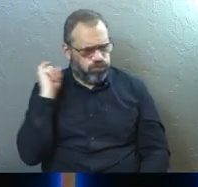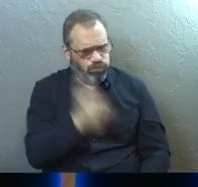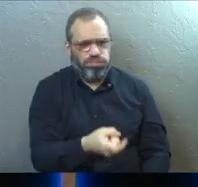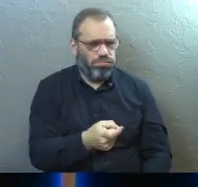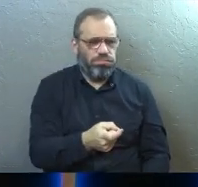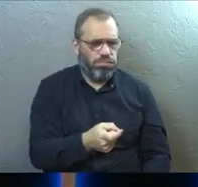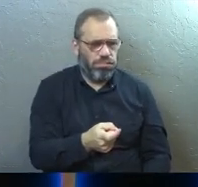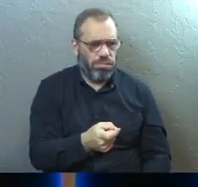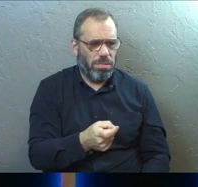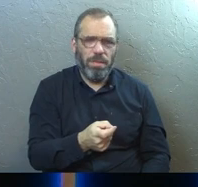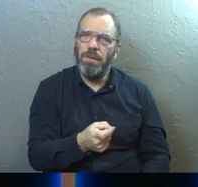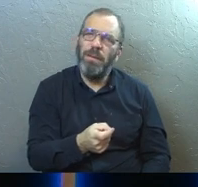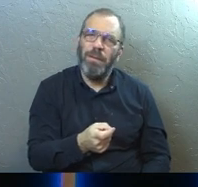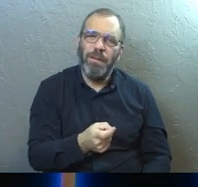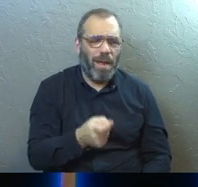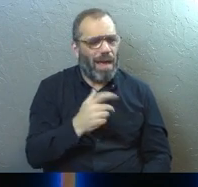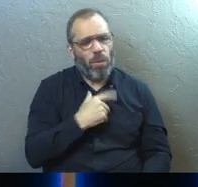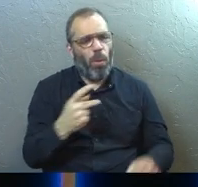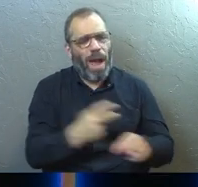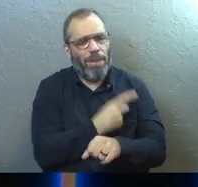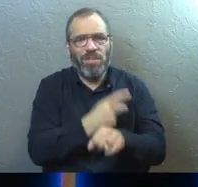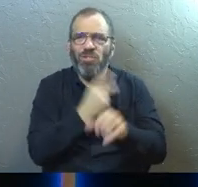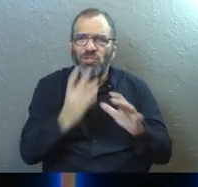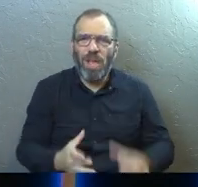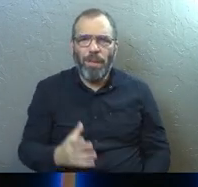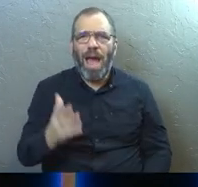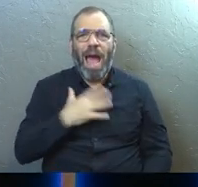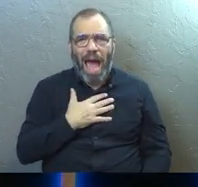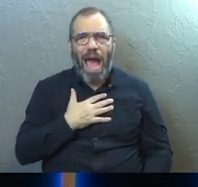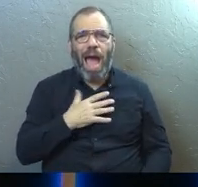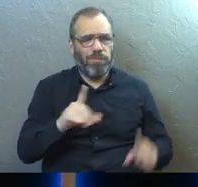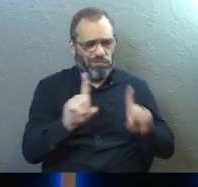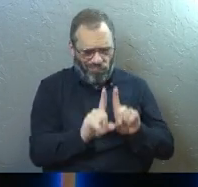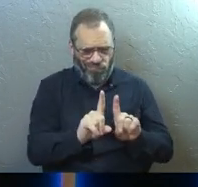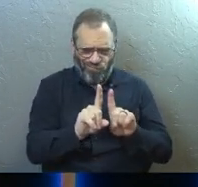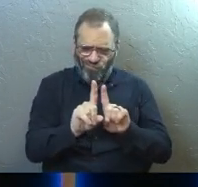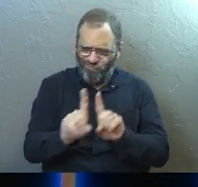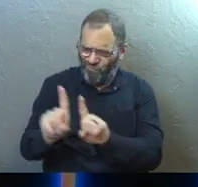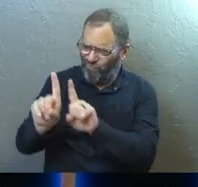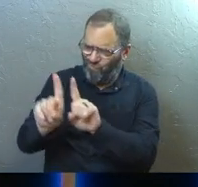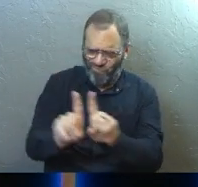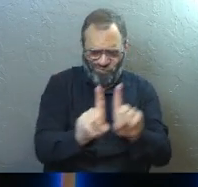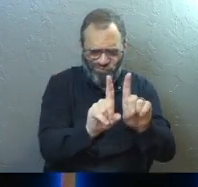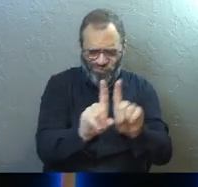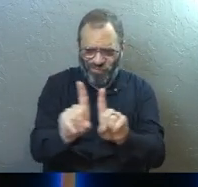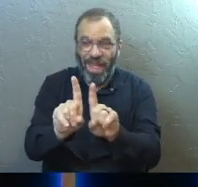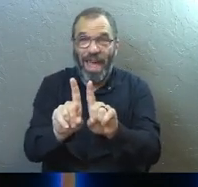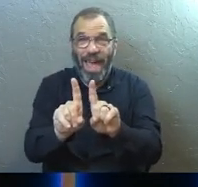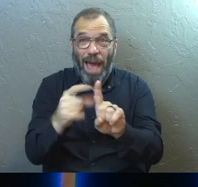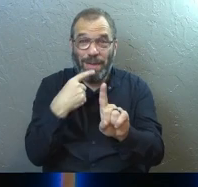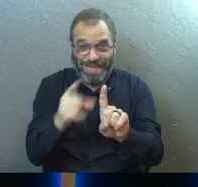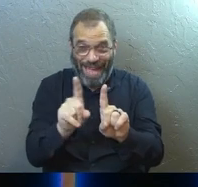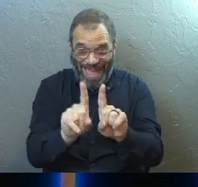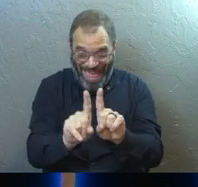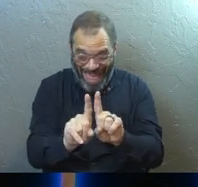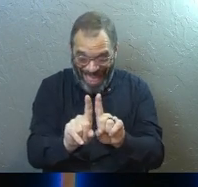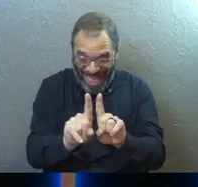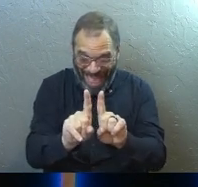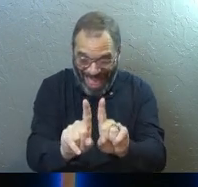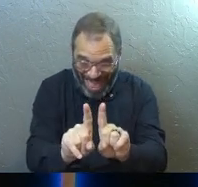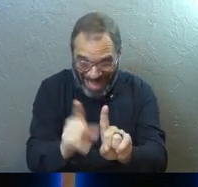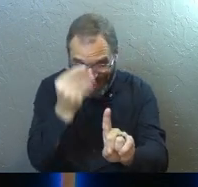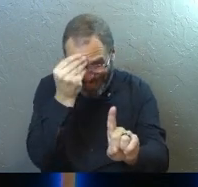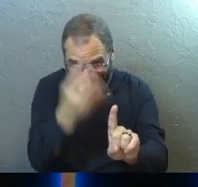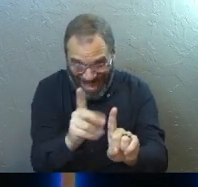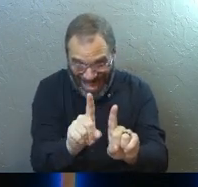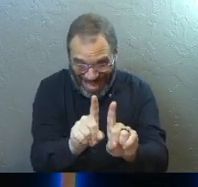He's like, I'm a guide. I'm your shepherd. I'm going to walk right next to you. And I might tell you what's going on in the next 20 feet